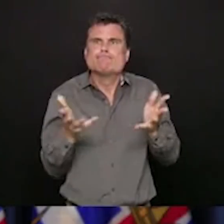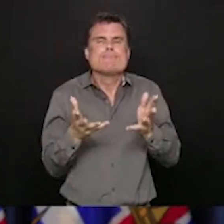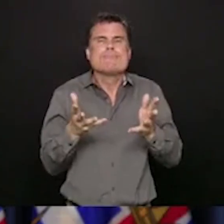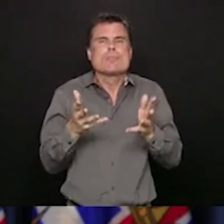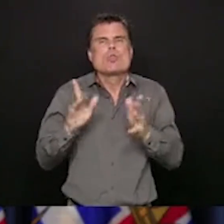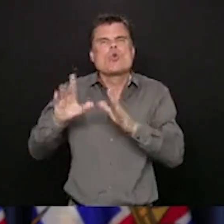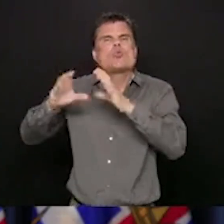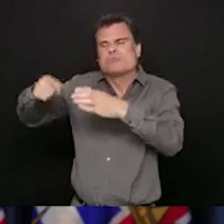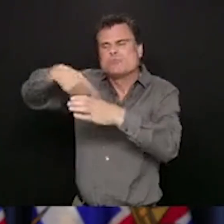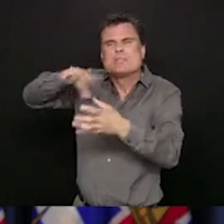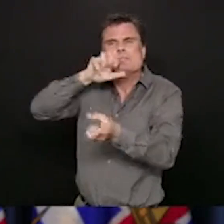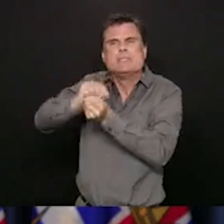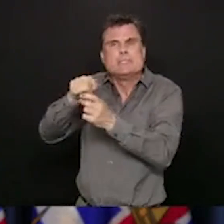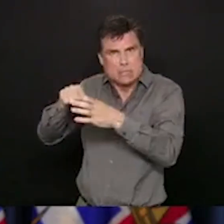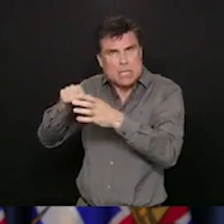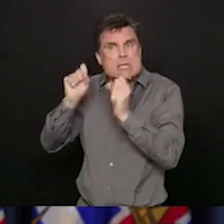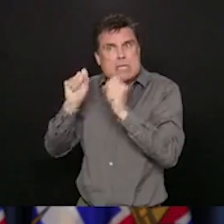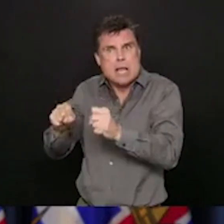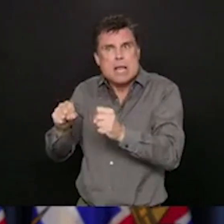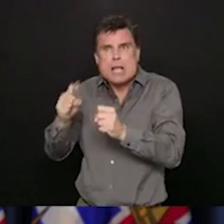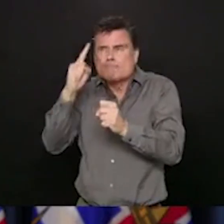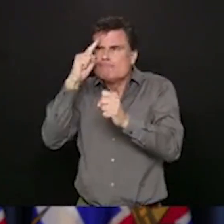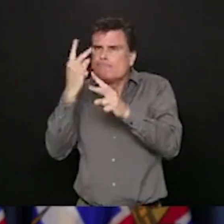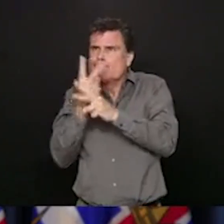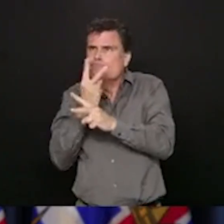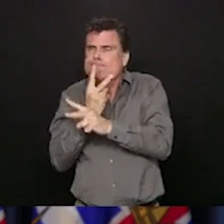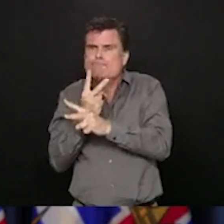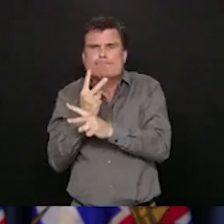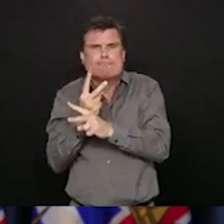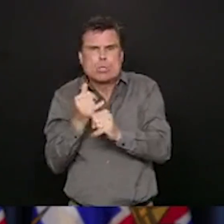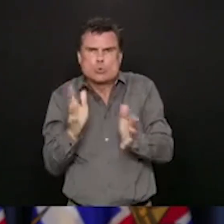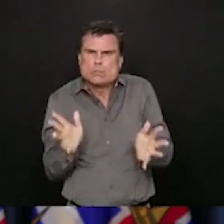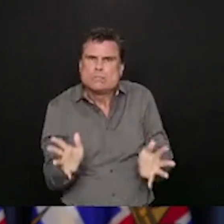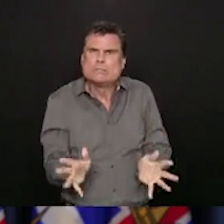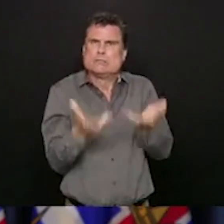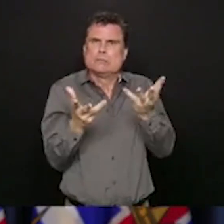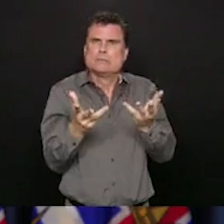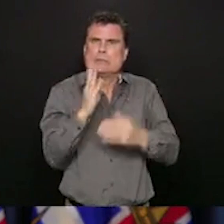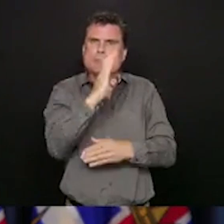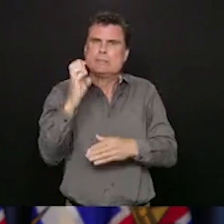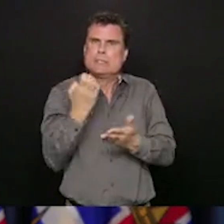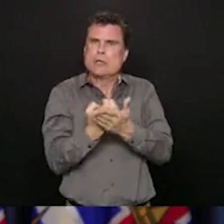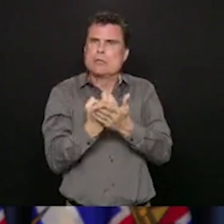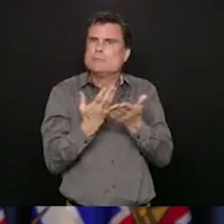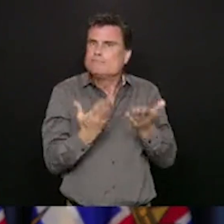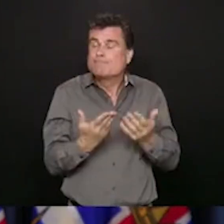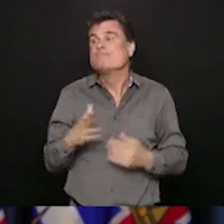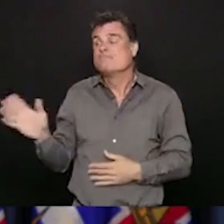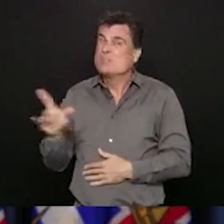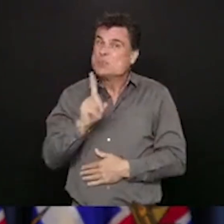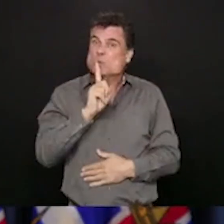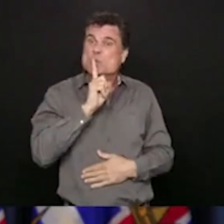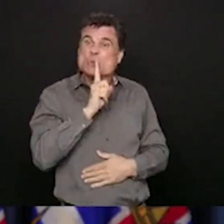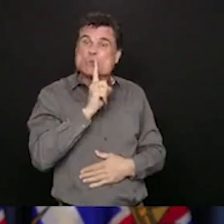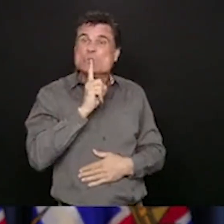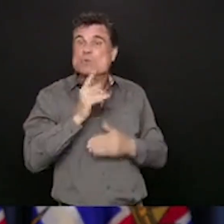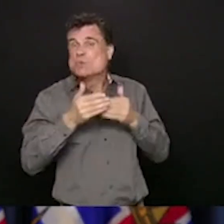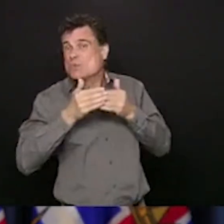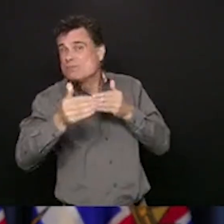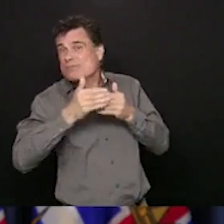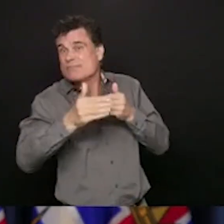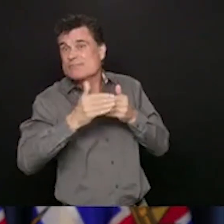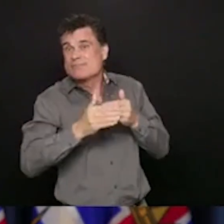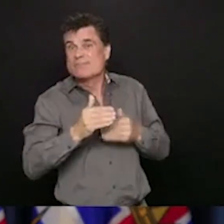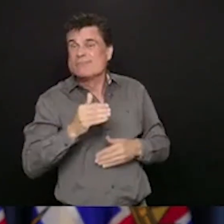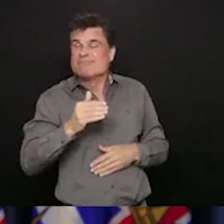Well, certainly the indicators are dark for the foreseeable future, but those same projections for a constriction of the economy